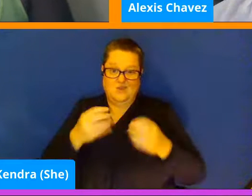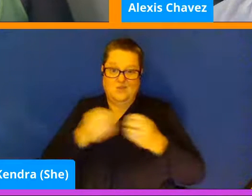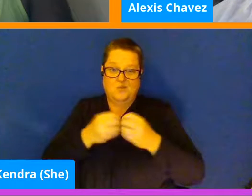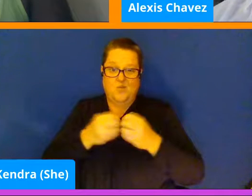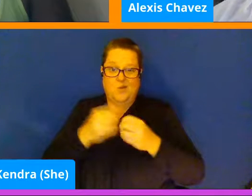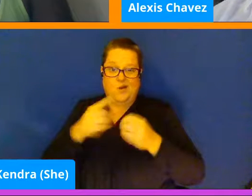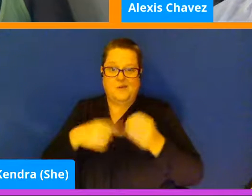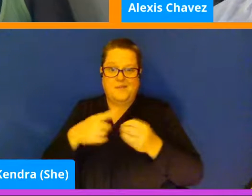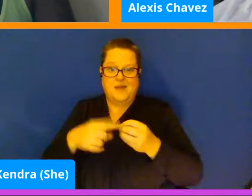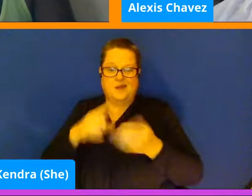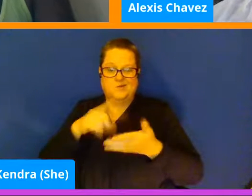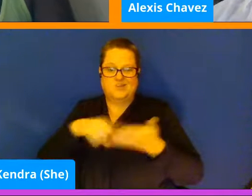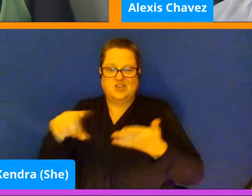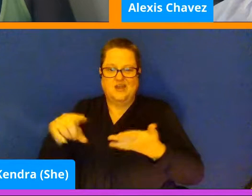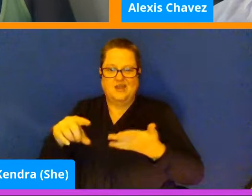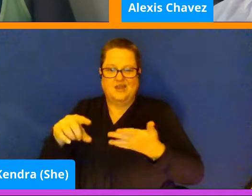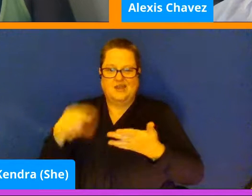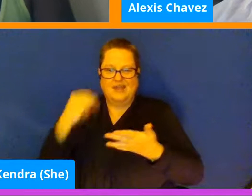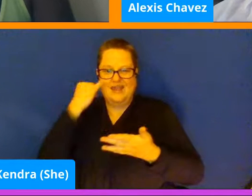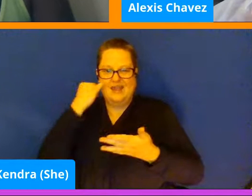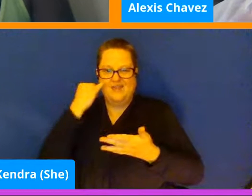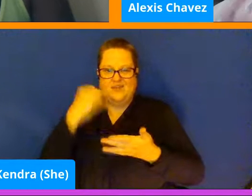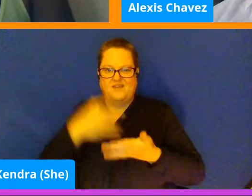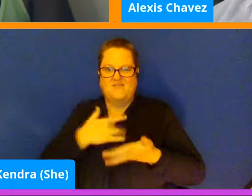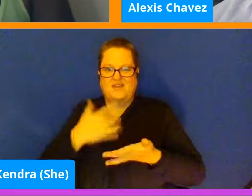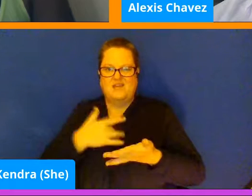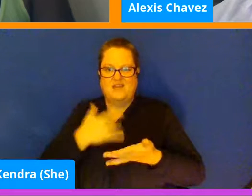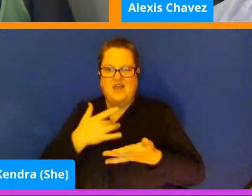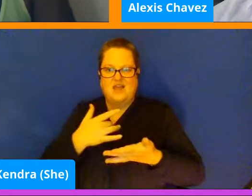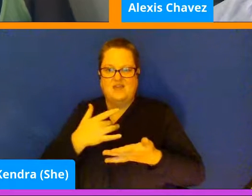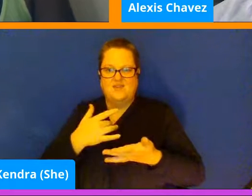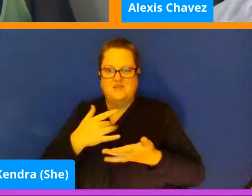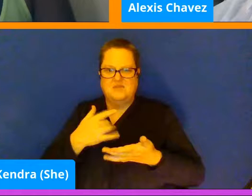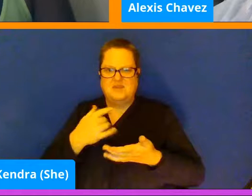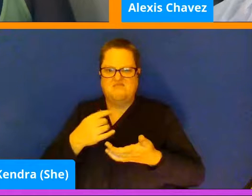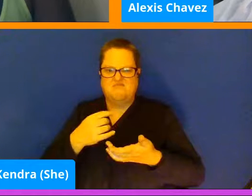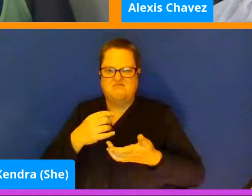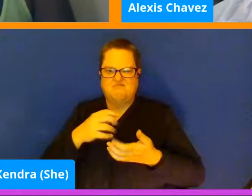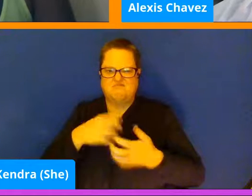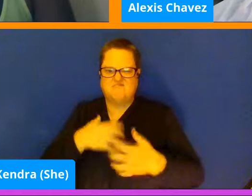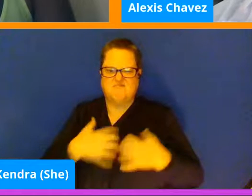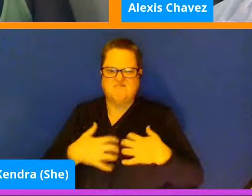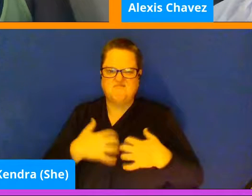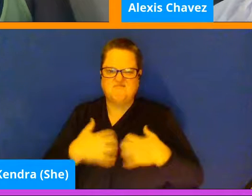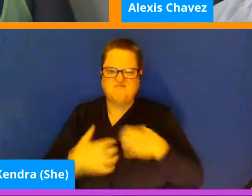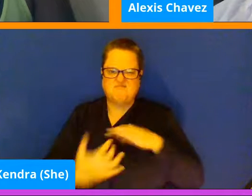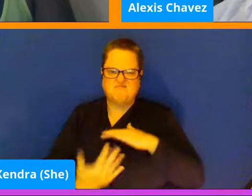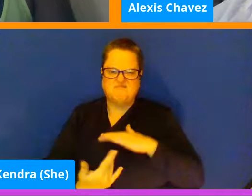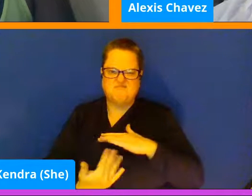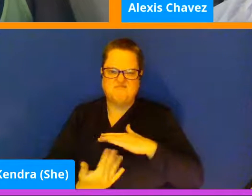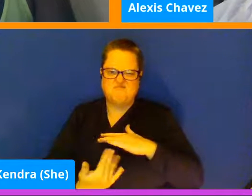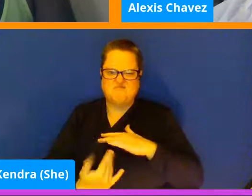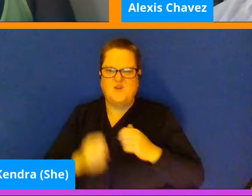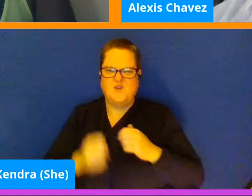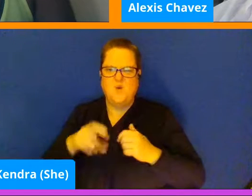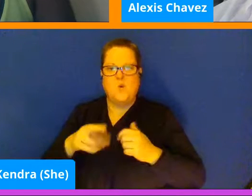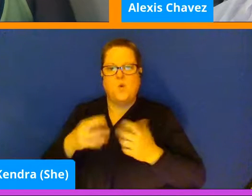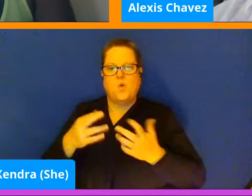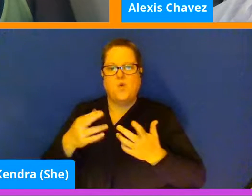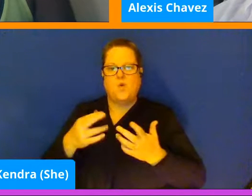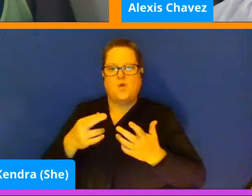checking whether they feel like they've been a little bit more snappy than usual or, or whether they've had a little bit more